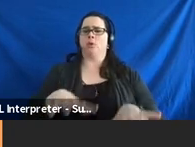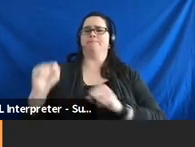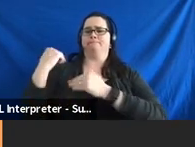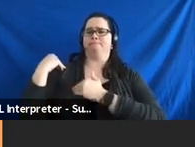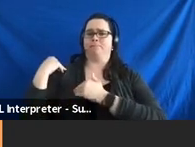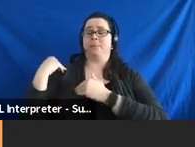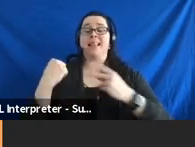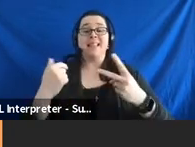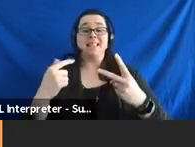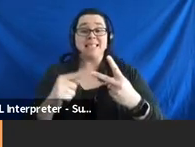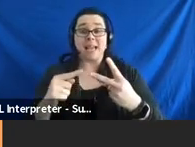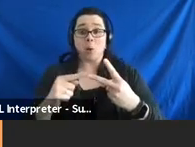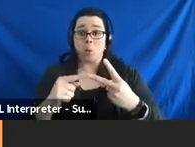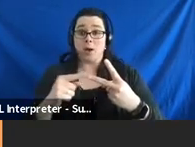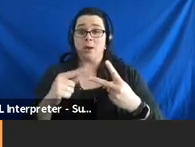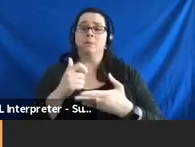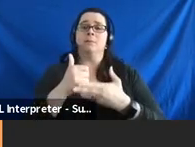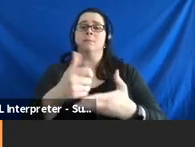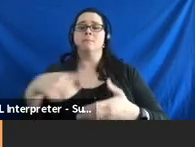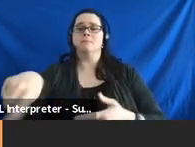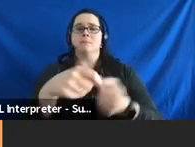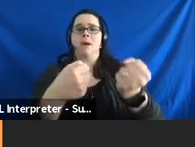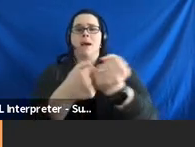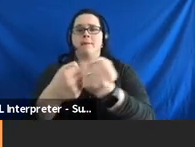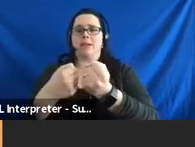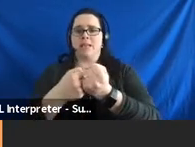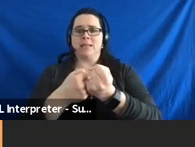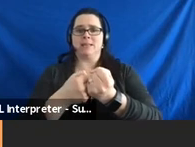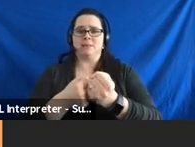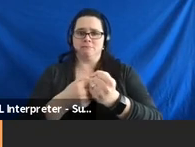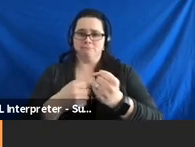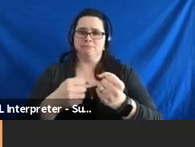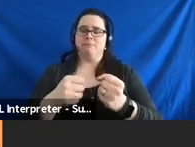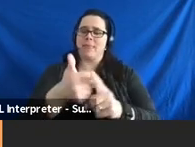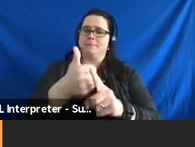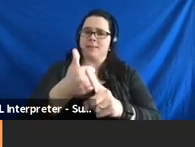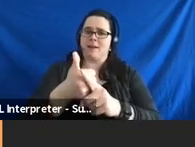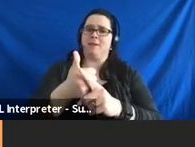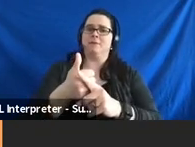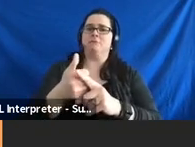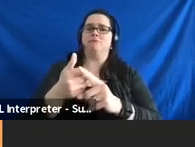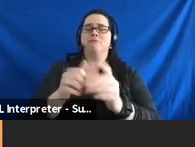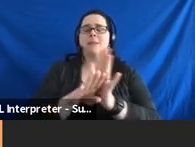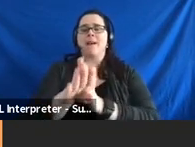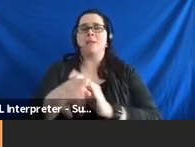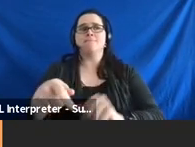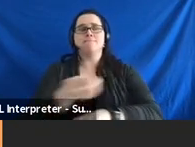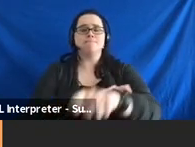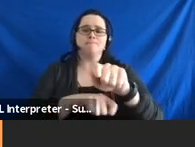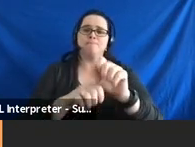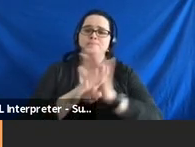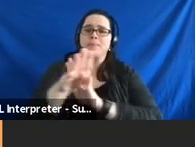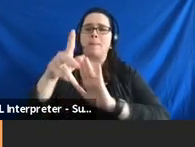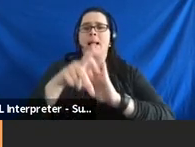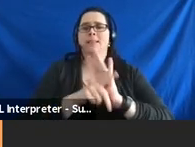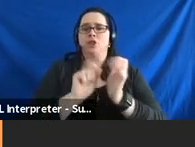That next one is helping our advocates do that work, help them to, you know, develop policy changes,